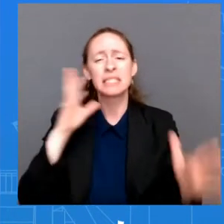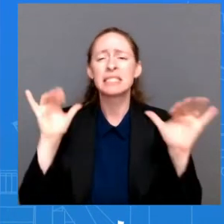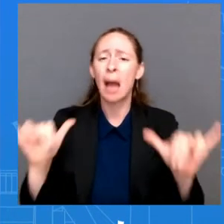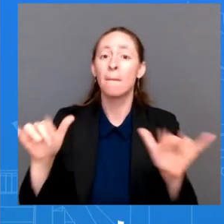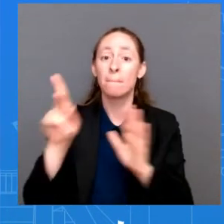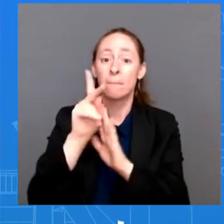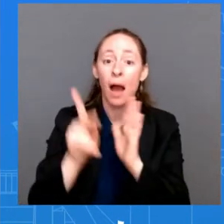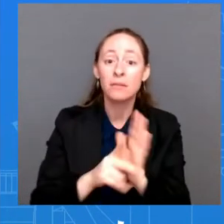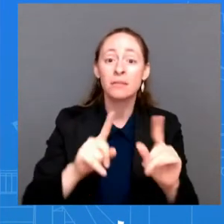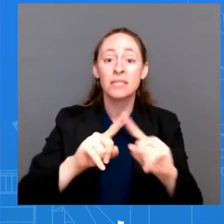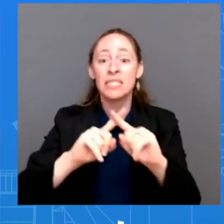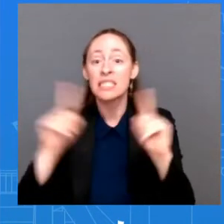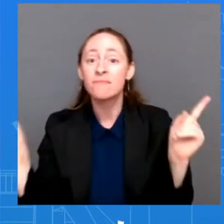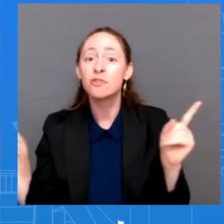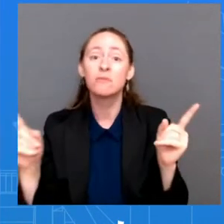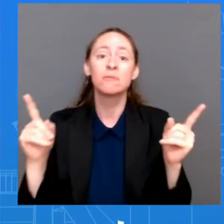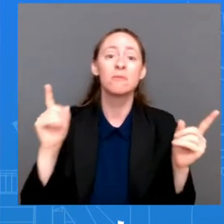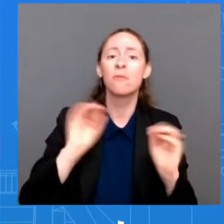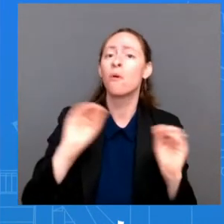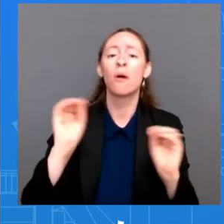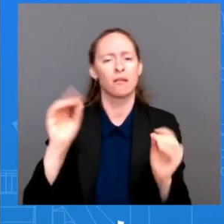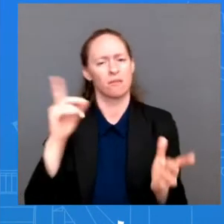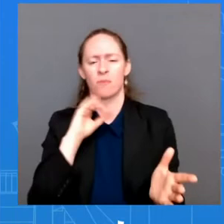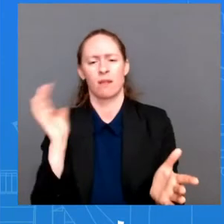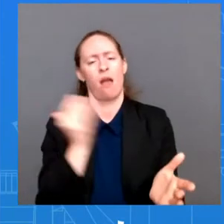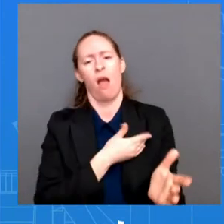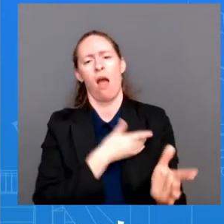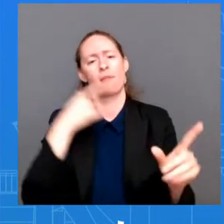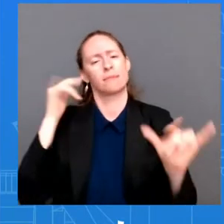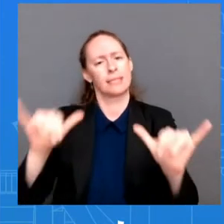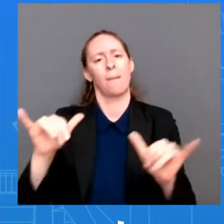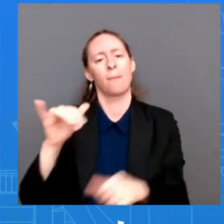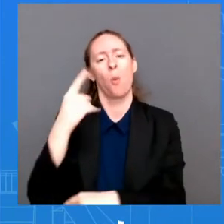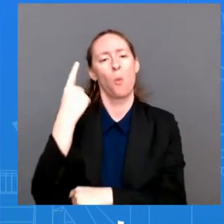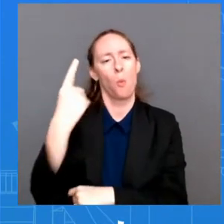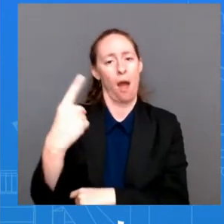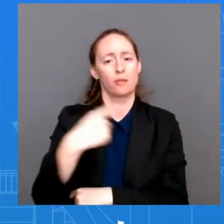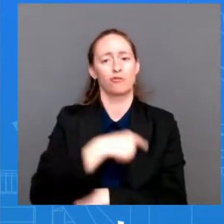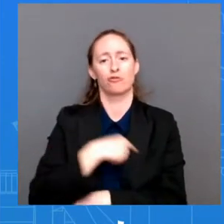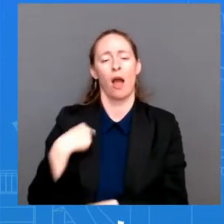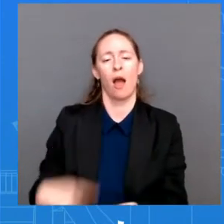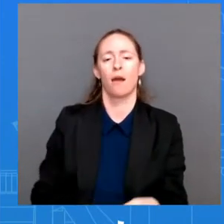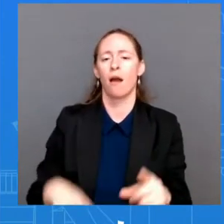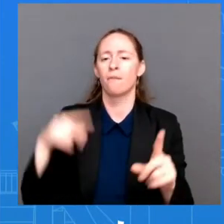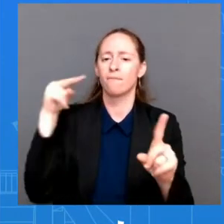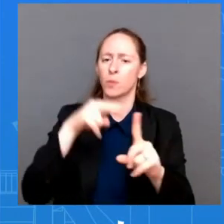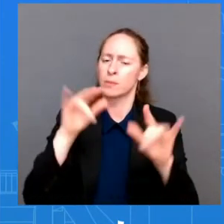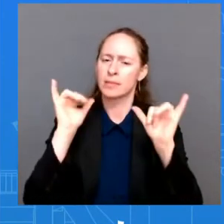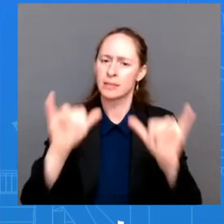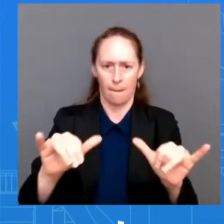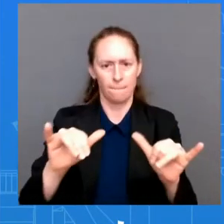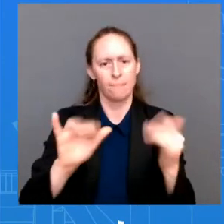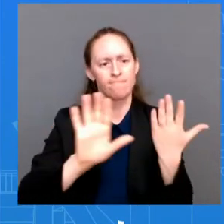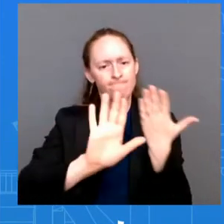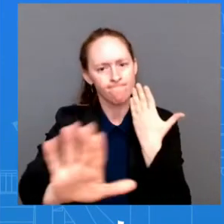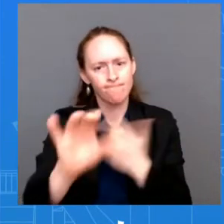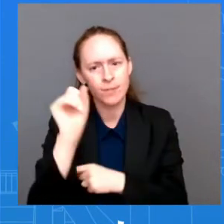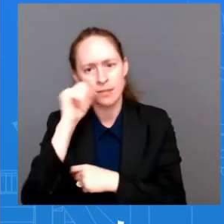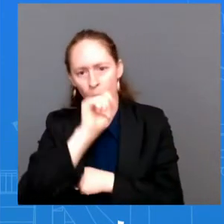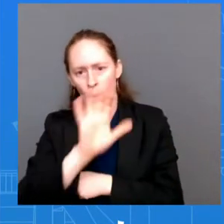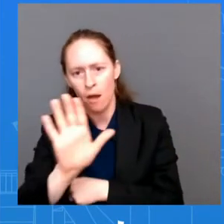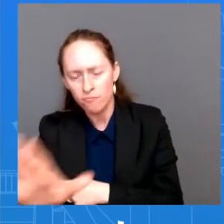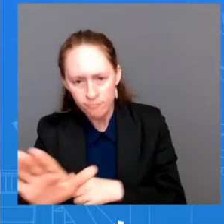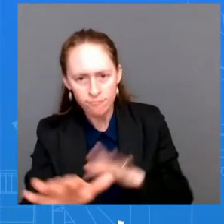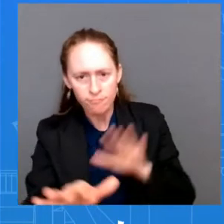policy, which is, of course, guided by the Taiwan Relations Act, the three joint U.S. PRC communiques and the six assurances.